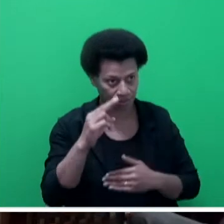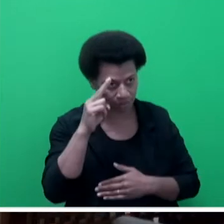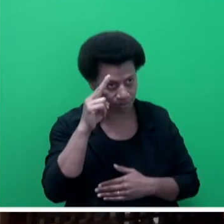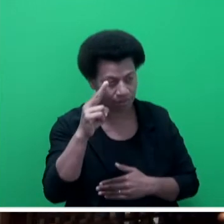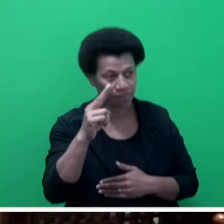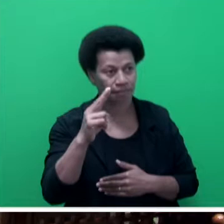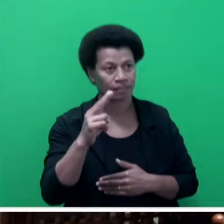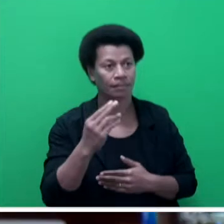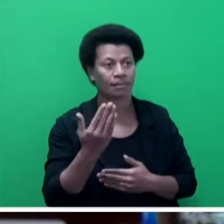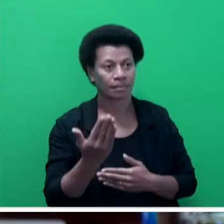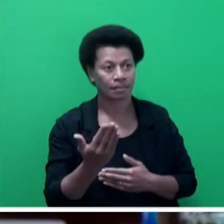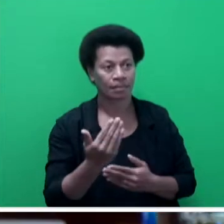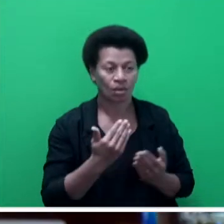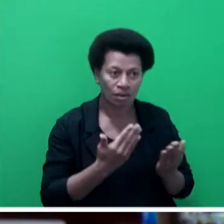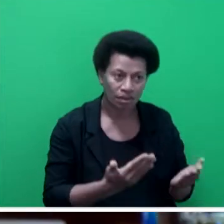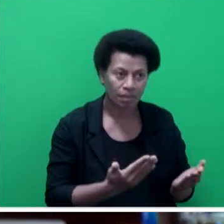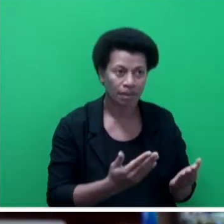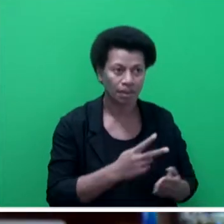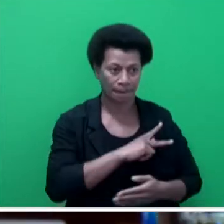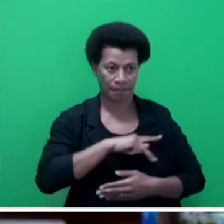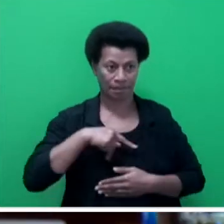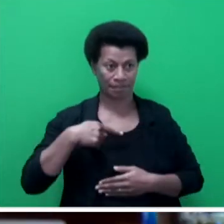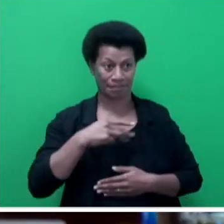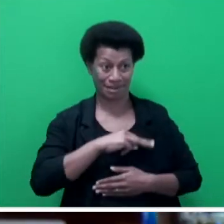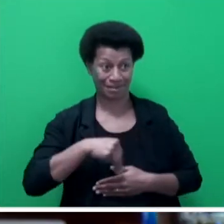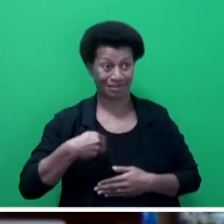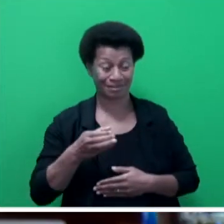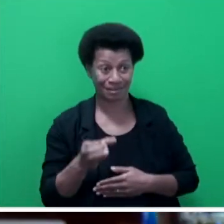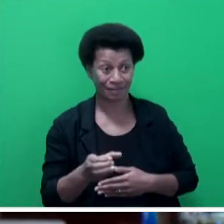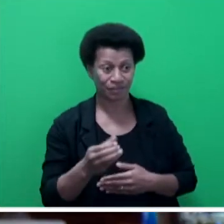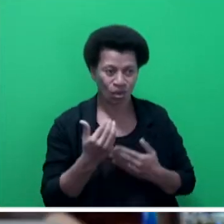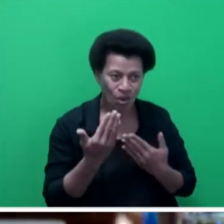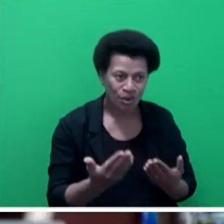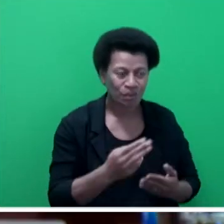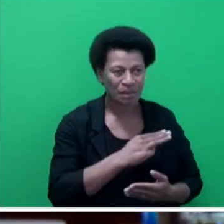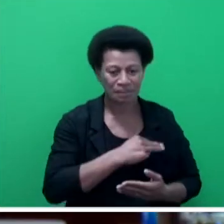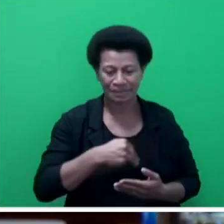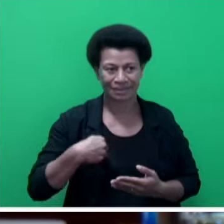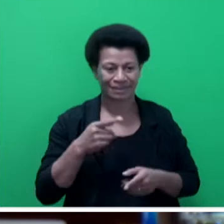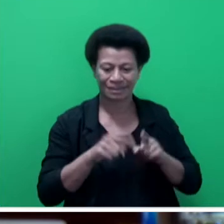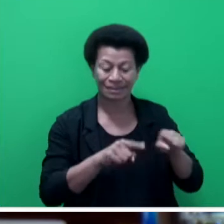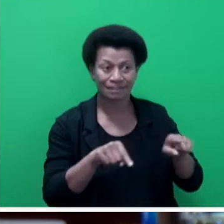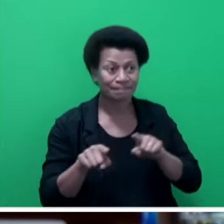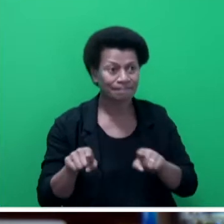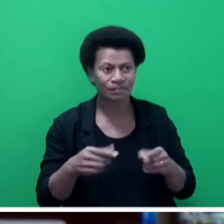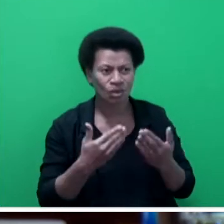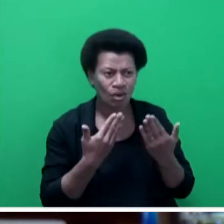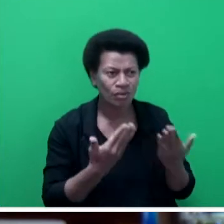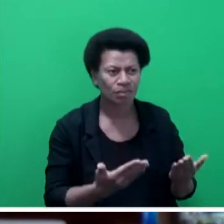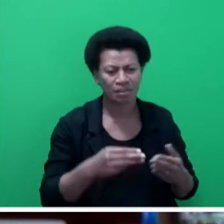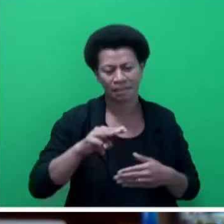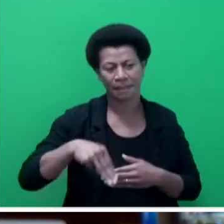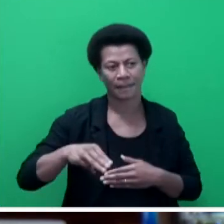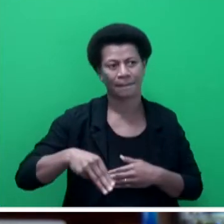Honourable Prime Minister, Honourable Ministers, Honourable Leader of the Opposition, Honourable Members of